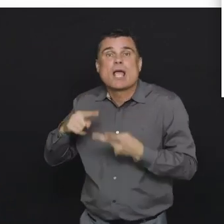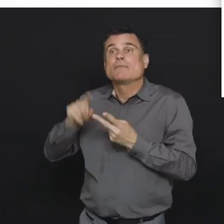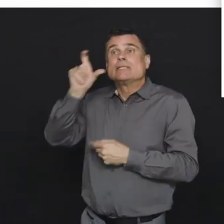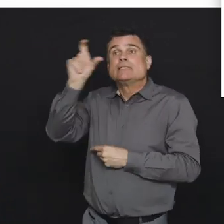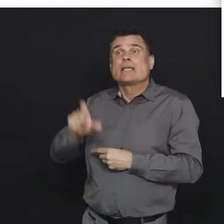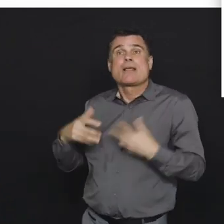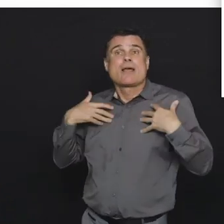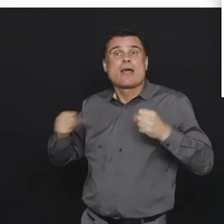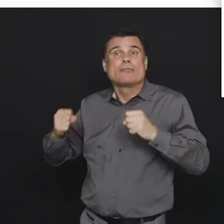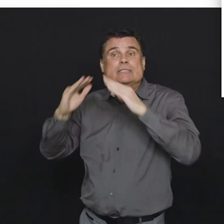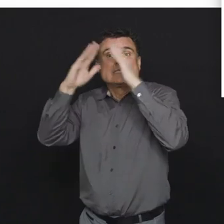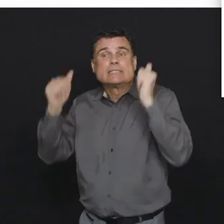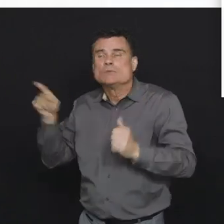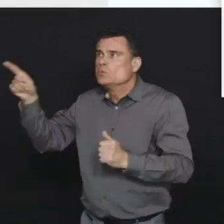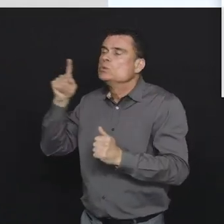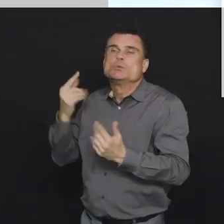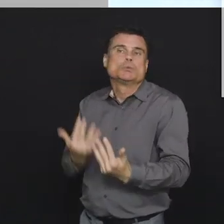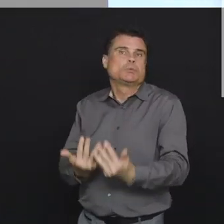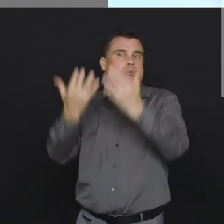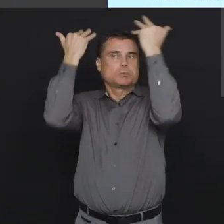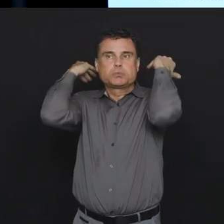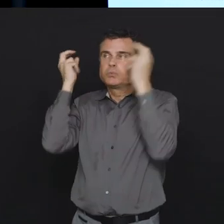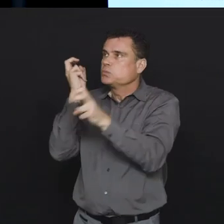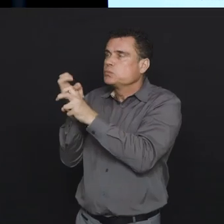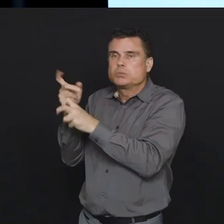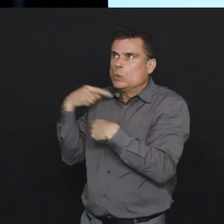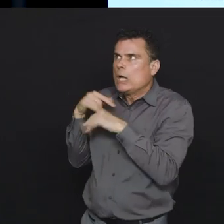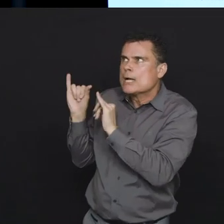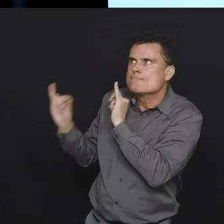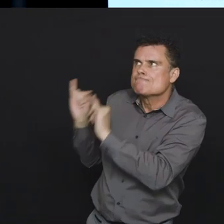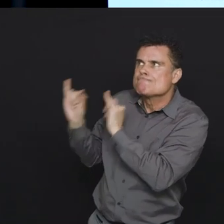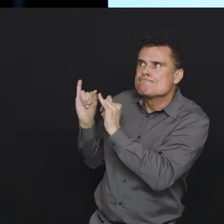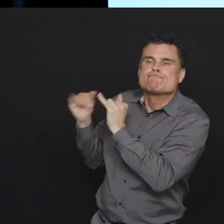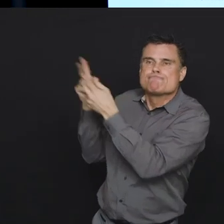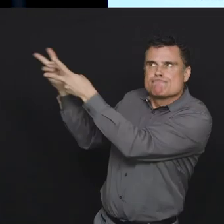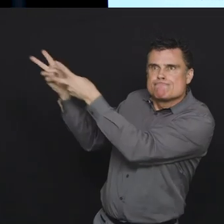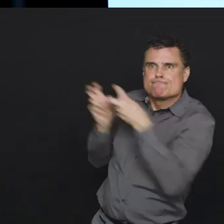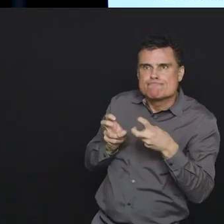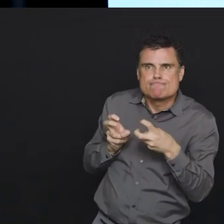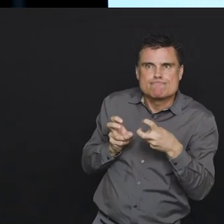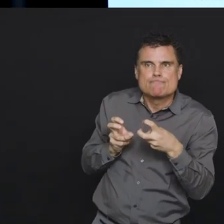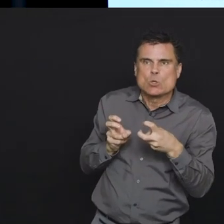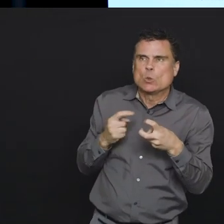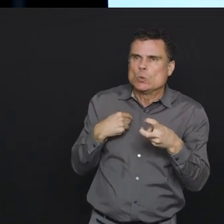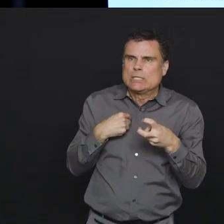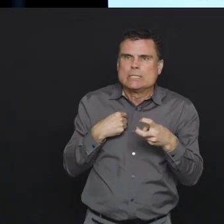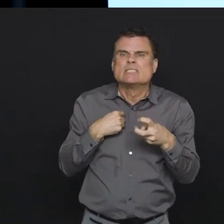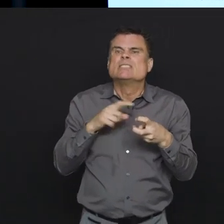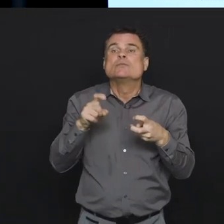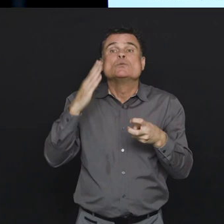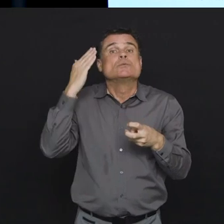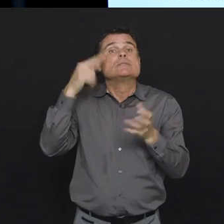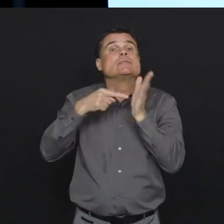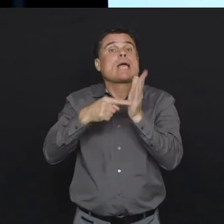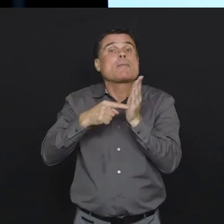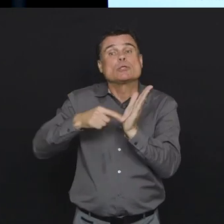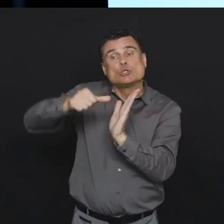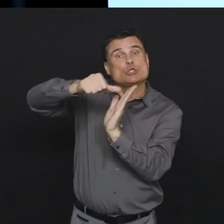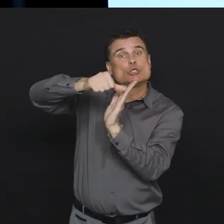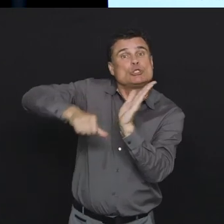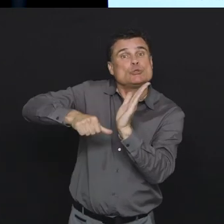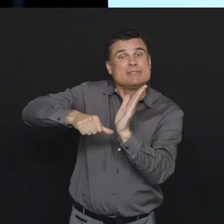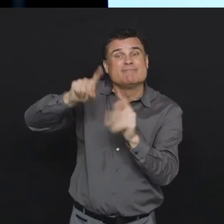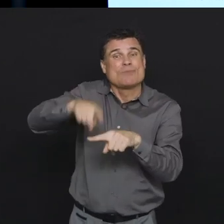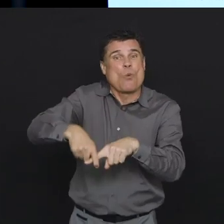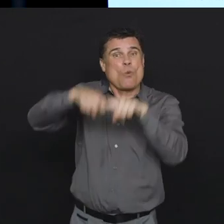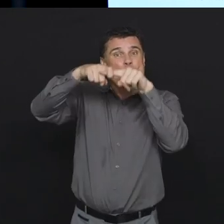challenge that presented for the healthcare system in Italy. It's why we've been, we cancelled elective surgeries, based